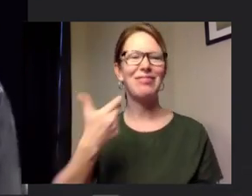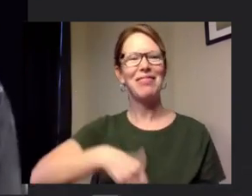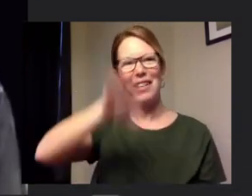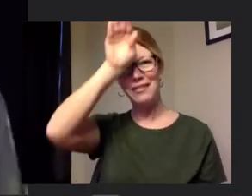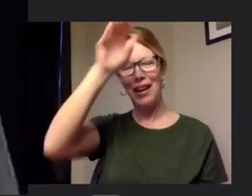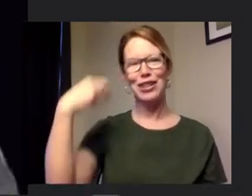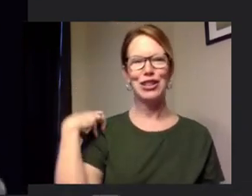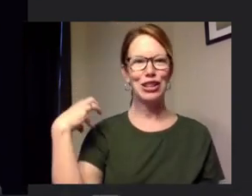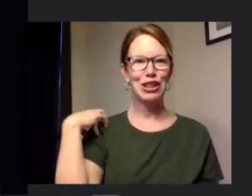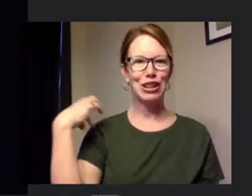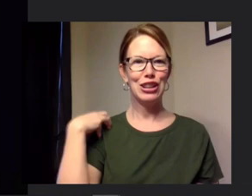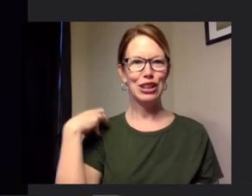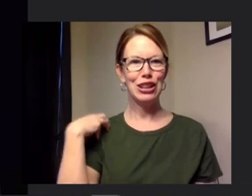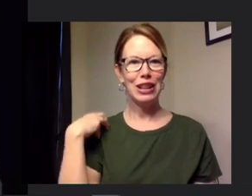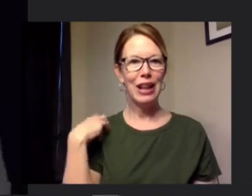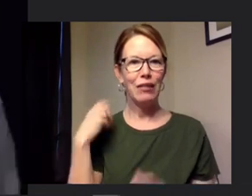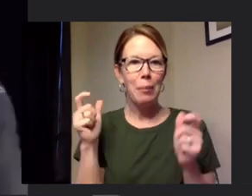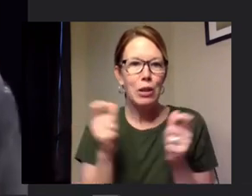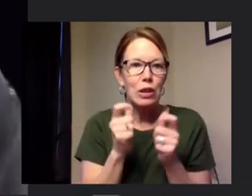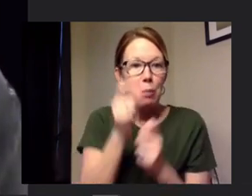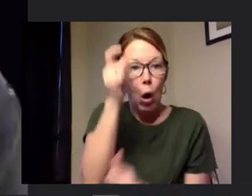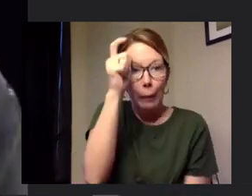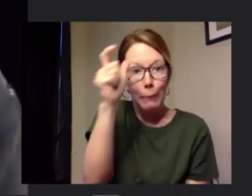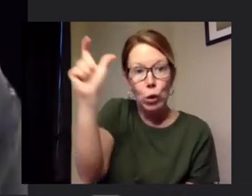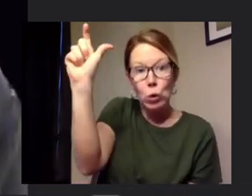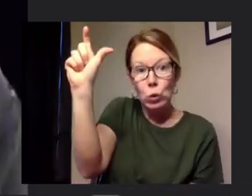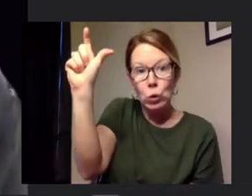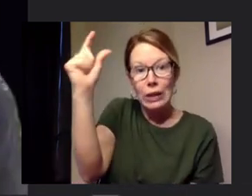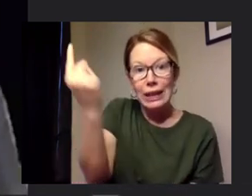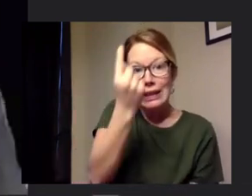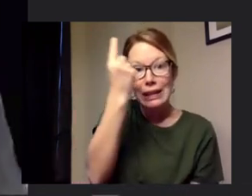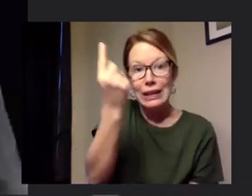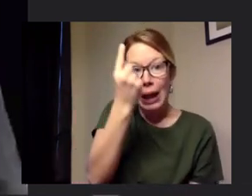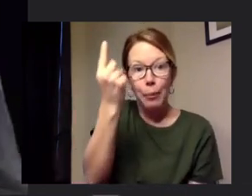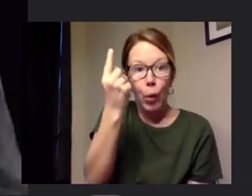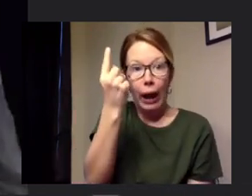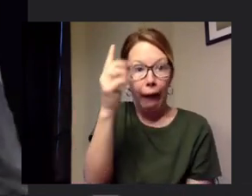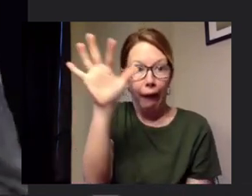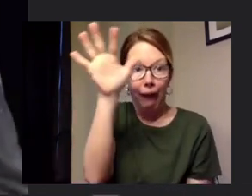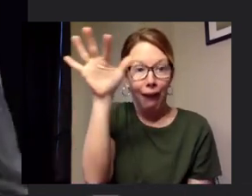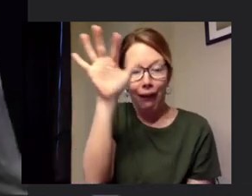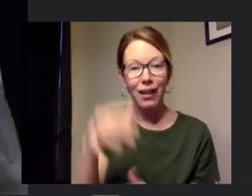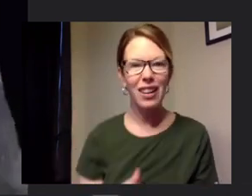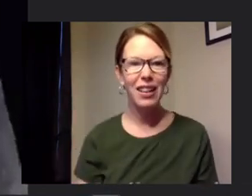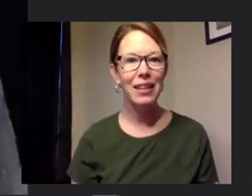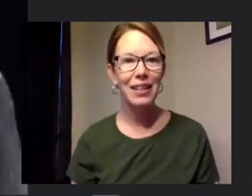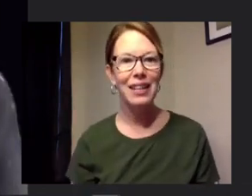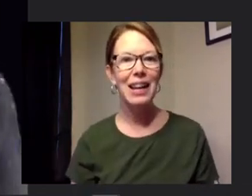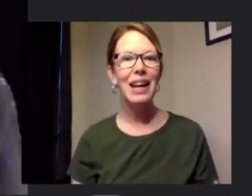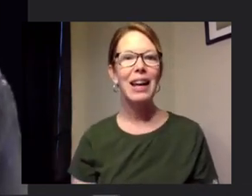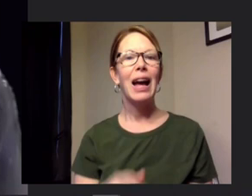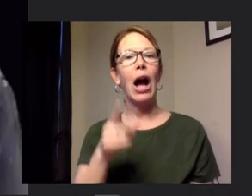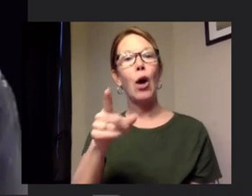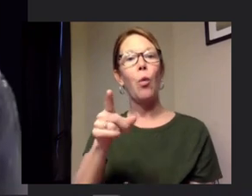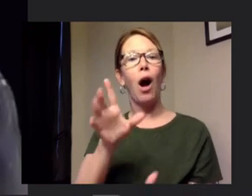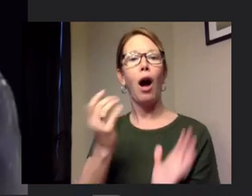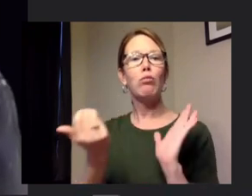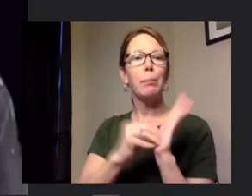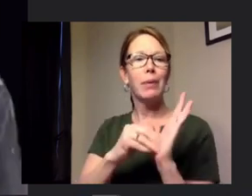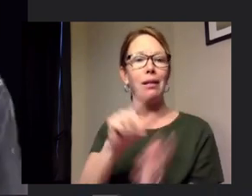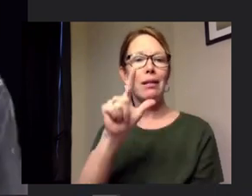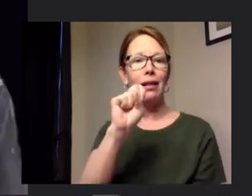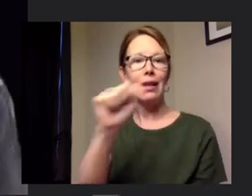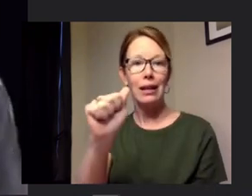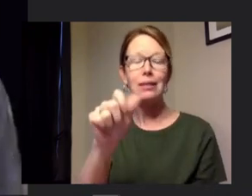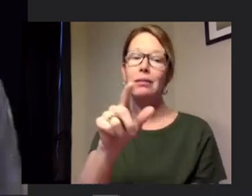to you live tonight from a small moon um somewhere near alderon i want to echo what lisa said just a little bit it is